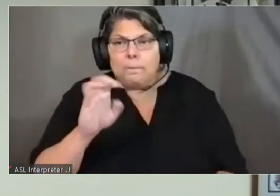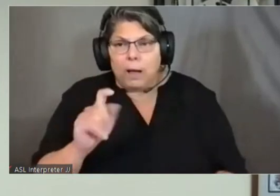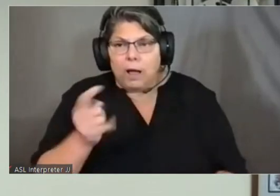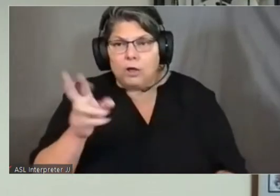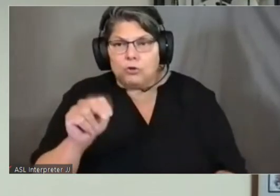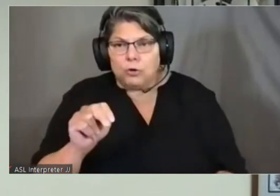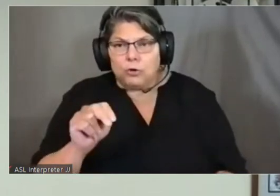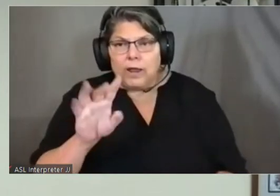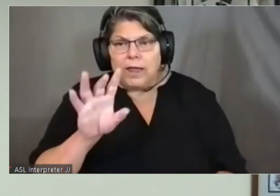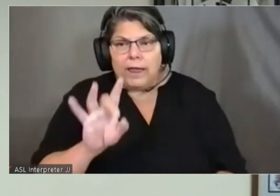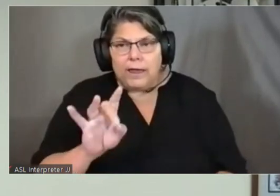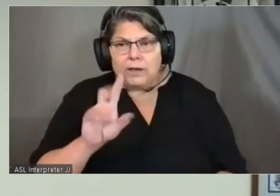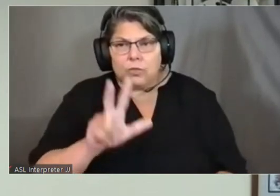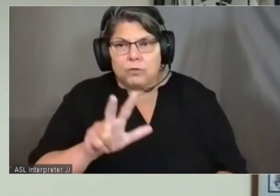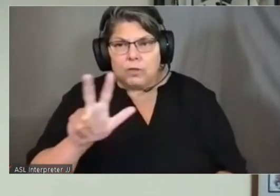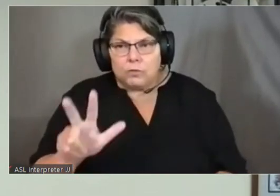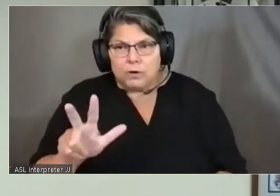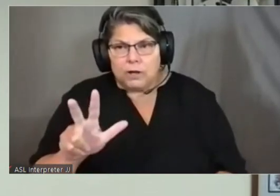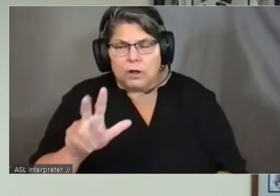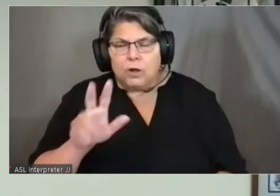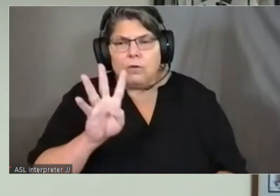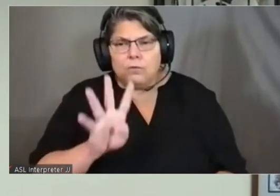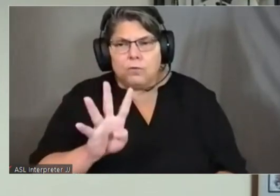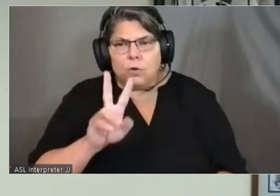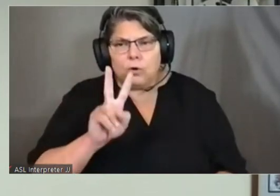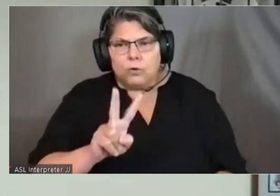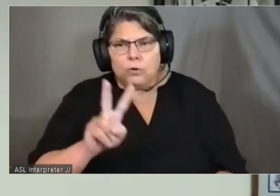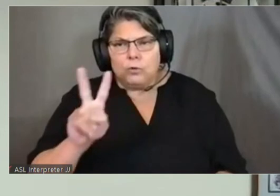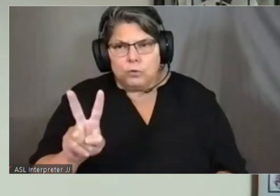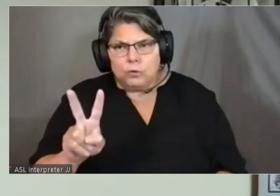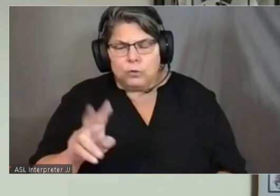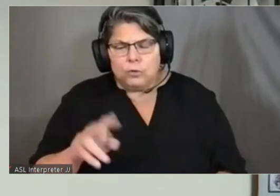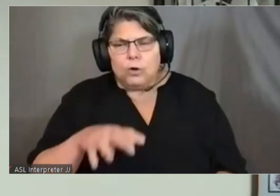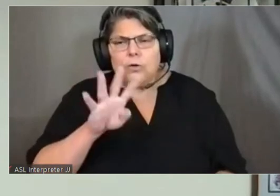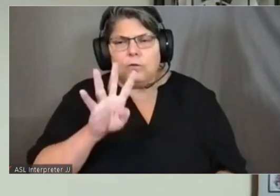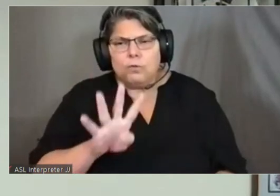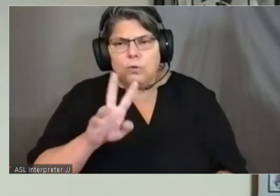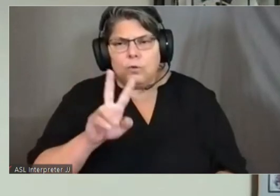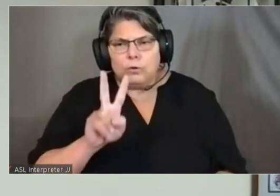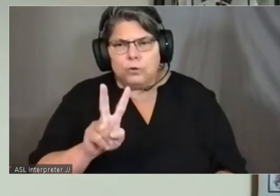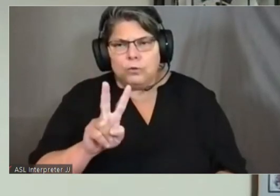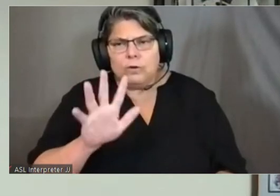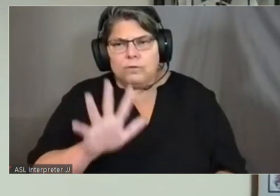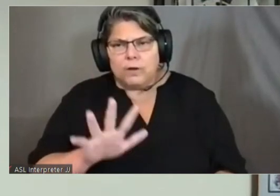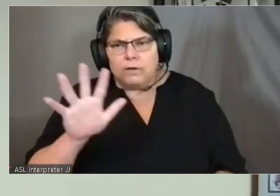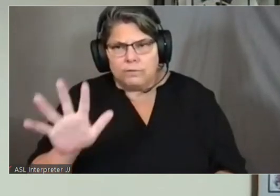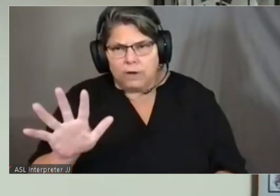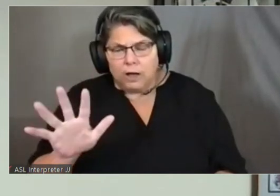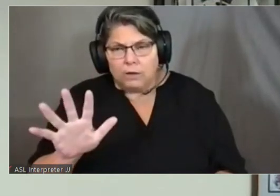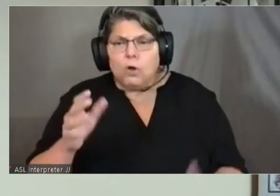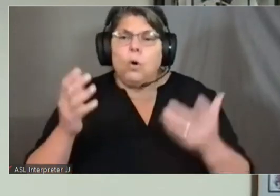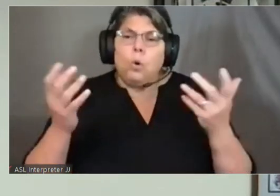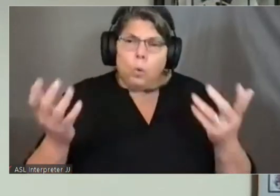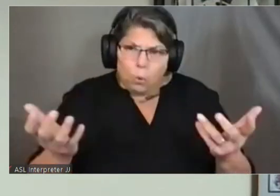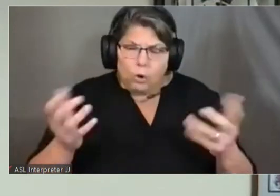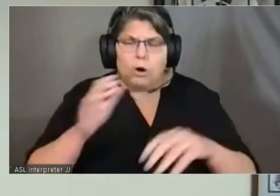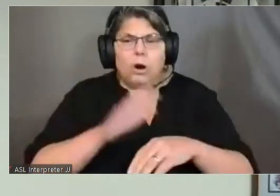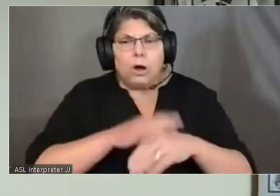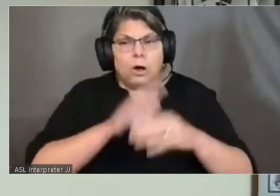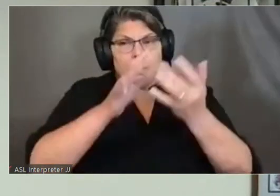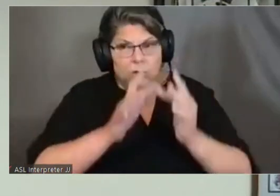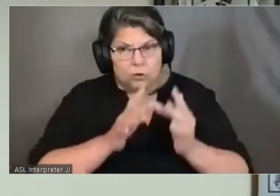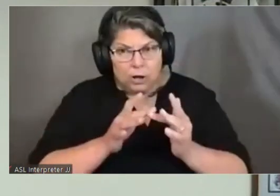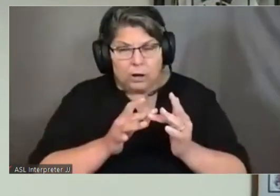833-422-4255 or you can go online